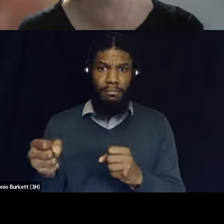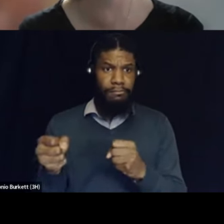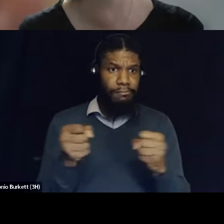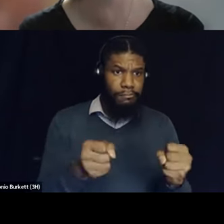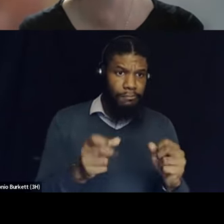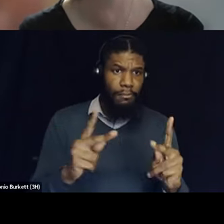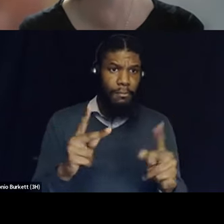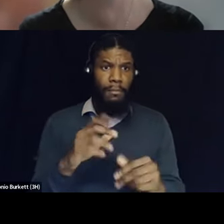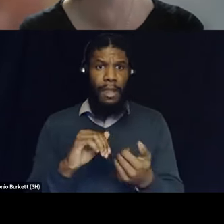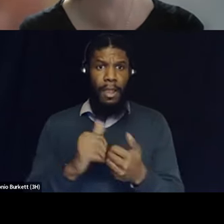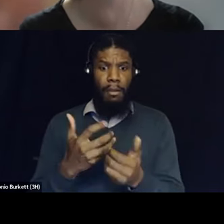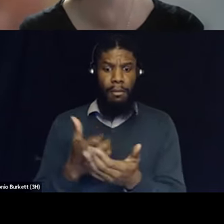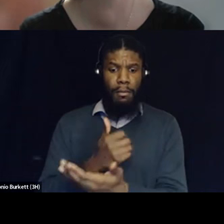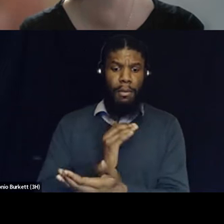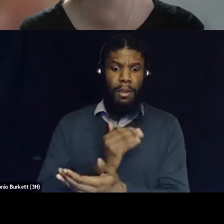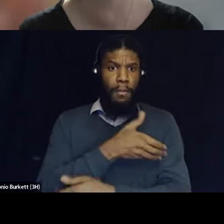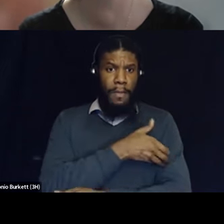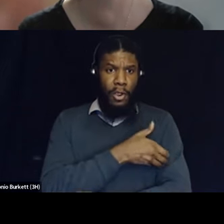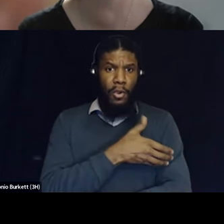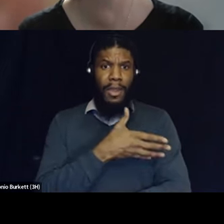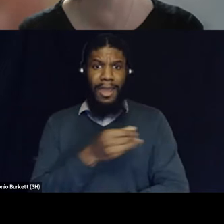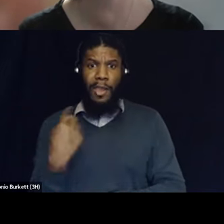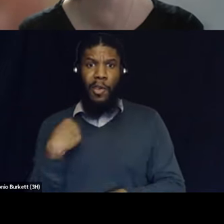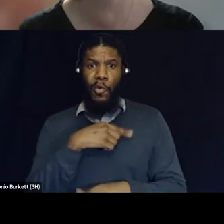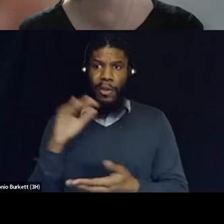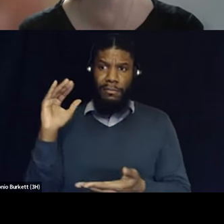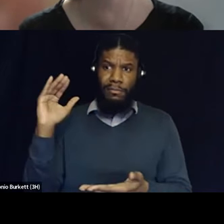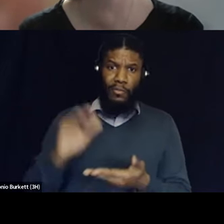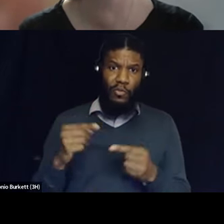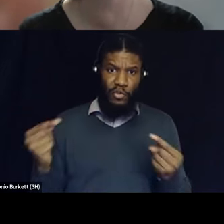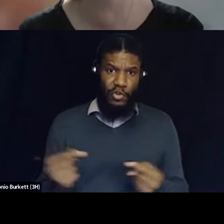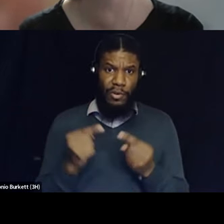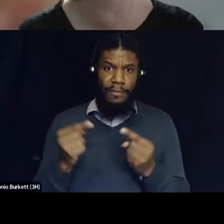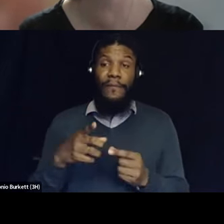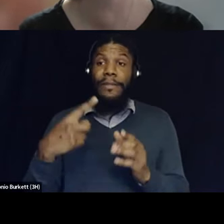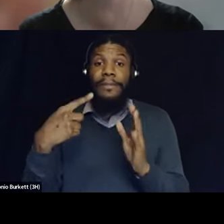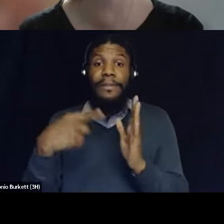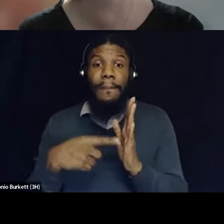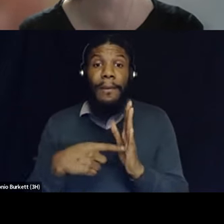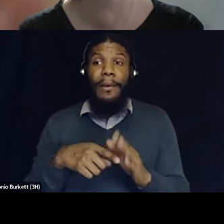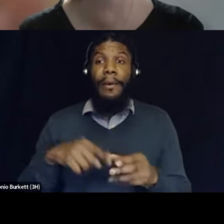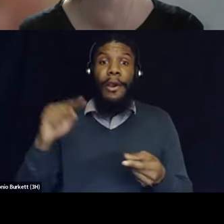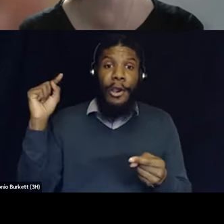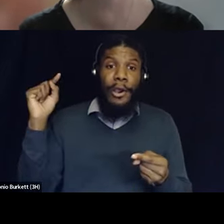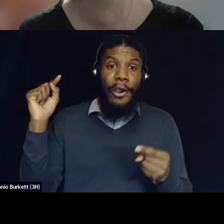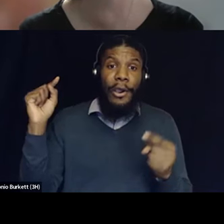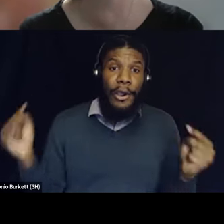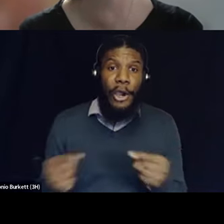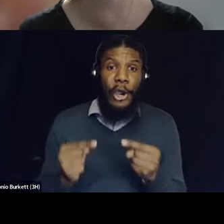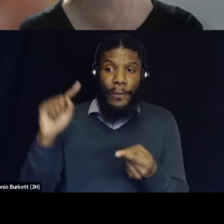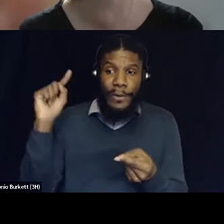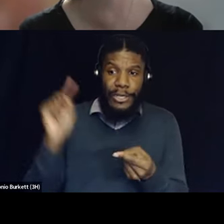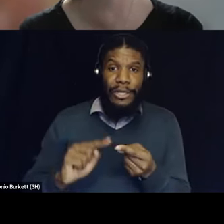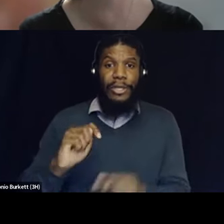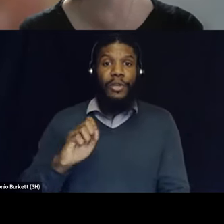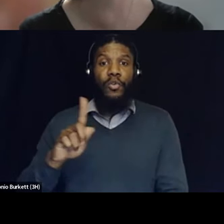and we get back to basis with harm reduction look at harm the harm reduction toolkit everything that we